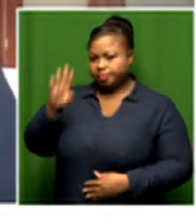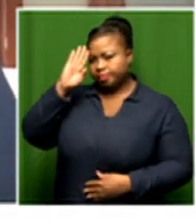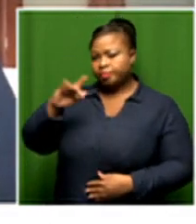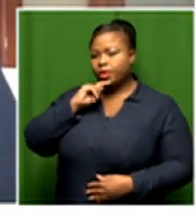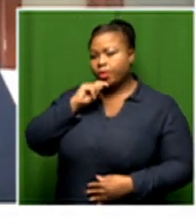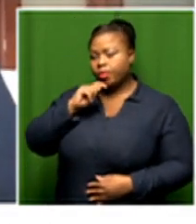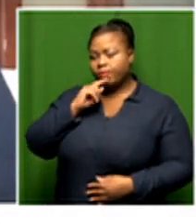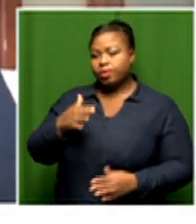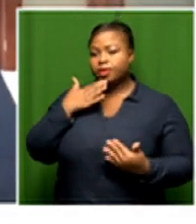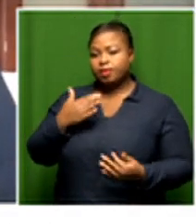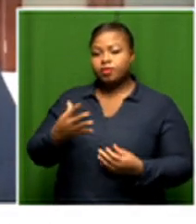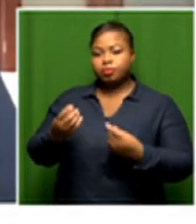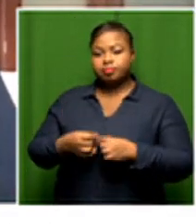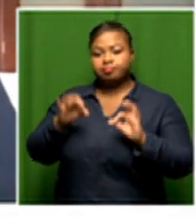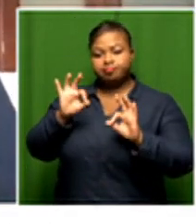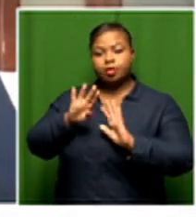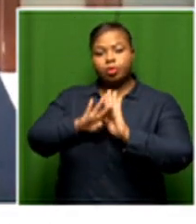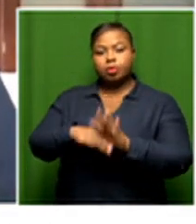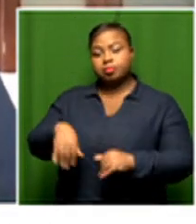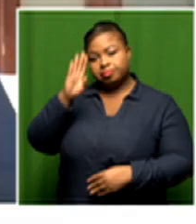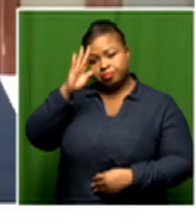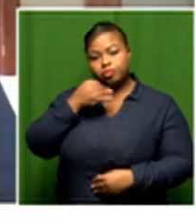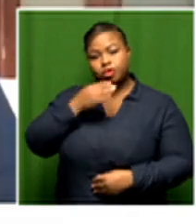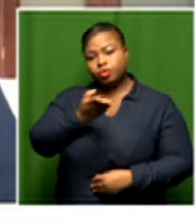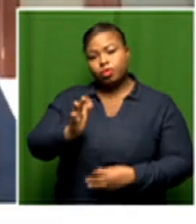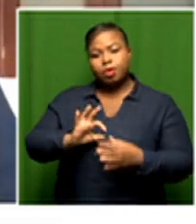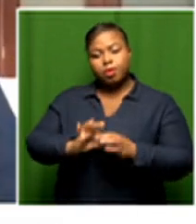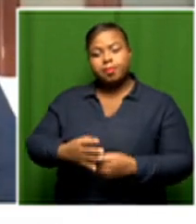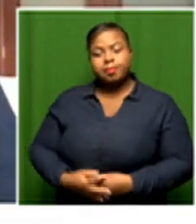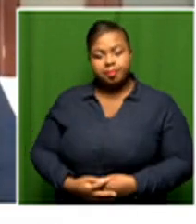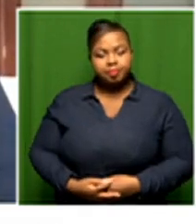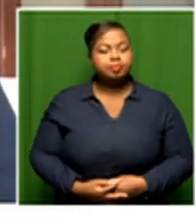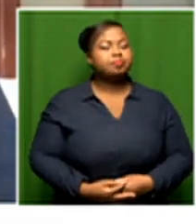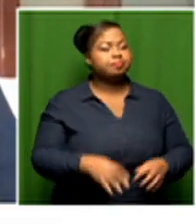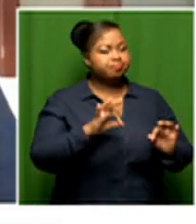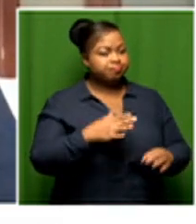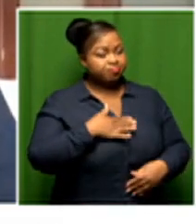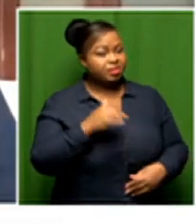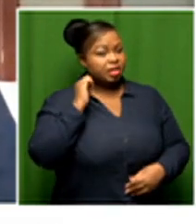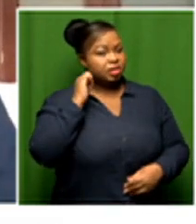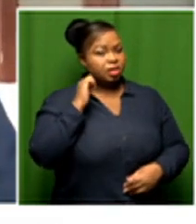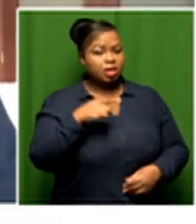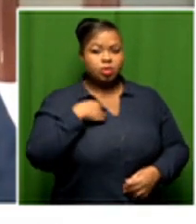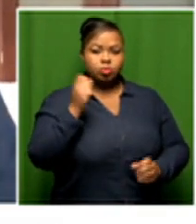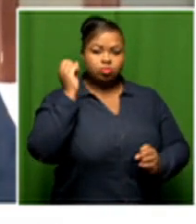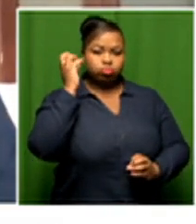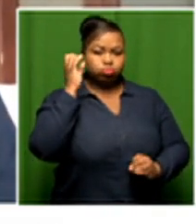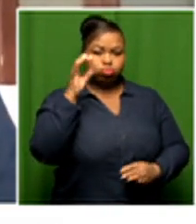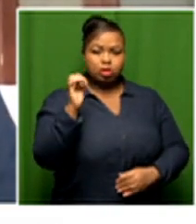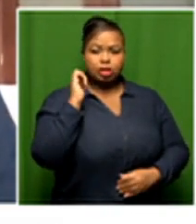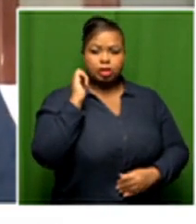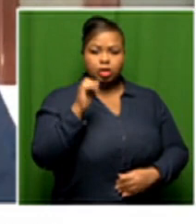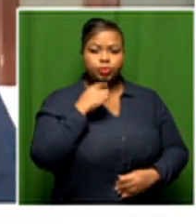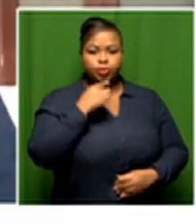simpiwe thank you for having us in your program and good morning to your viewers it's an absolute pleasure now in your speech mayor yesterday you called for